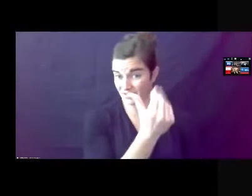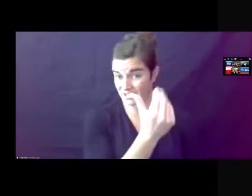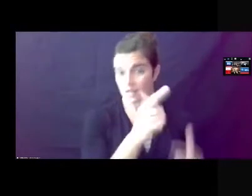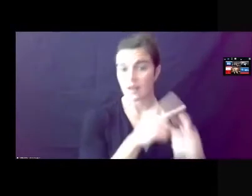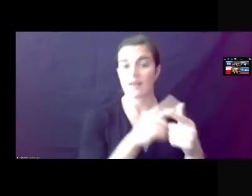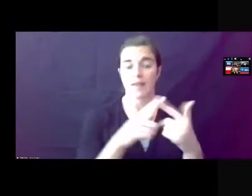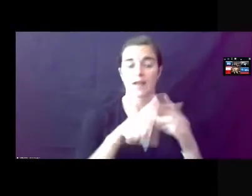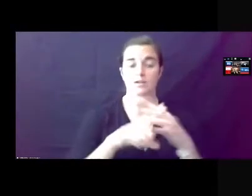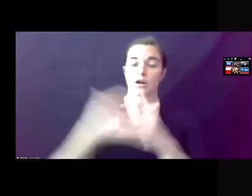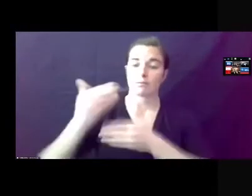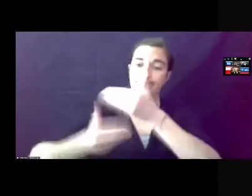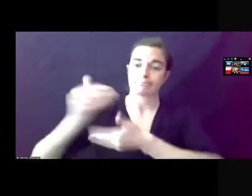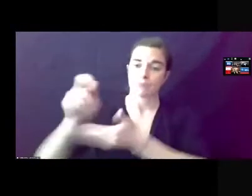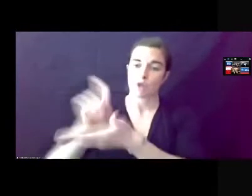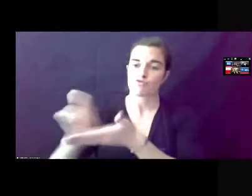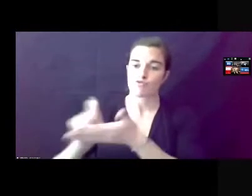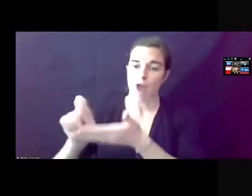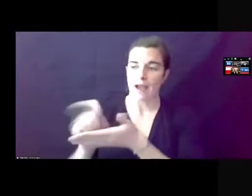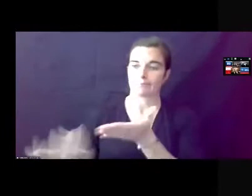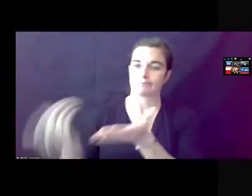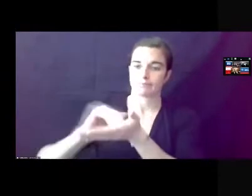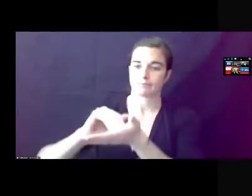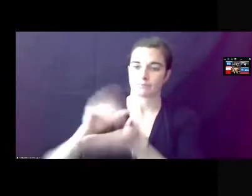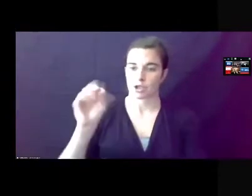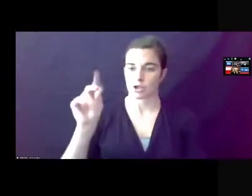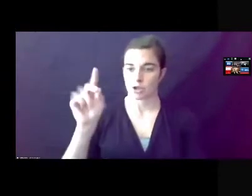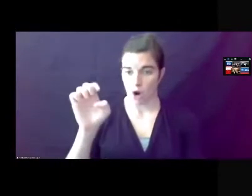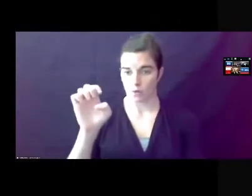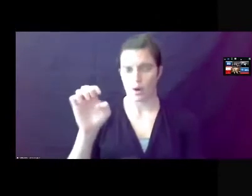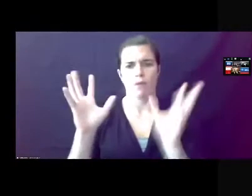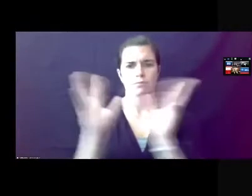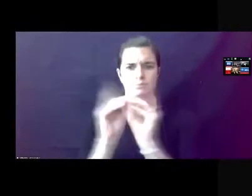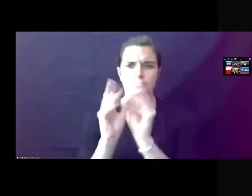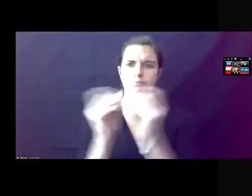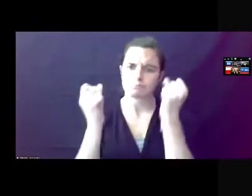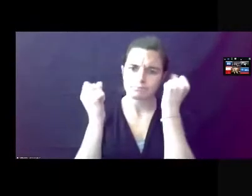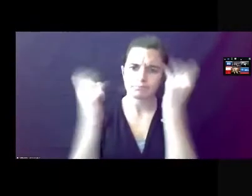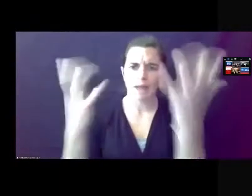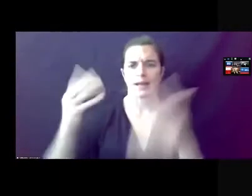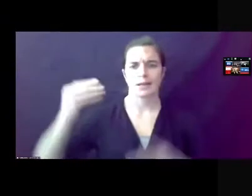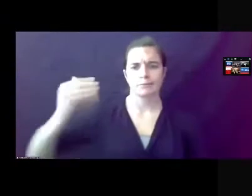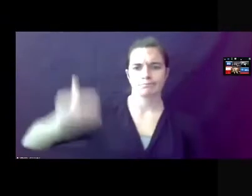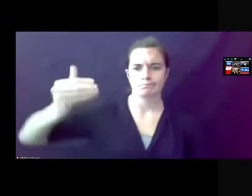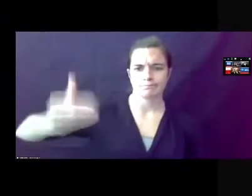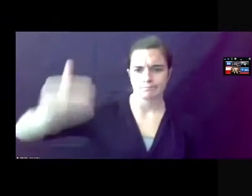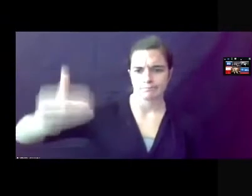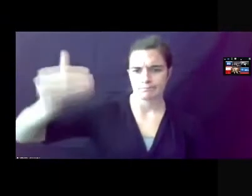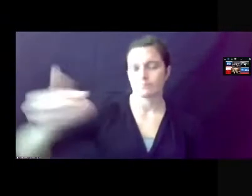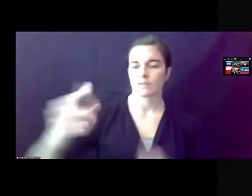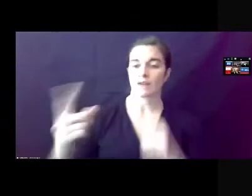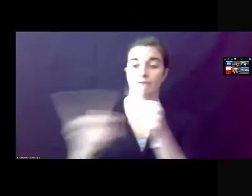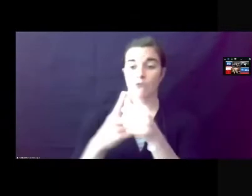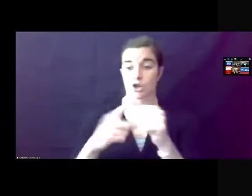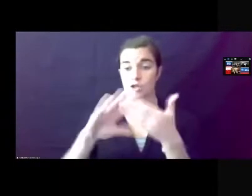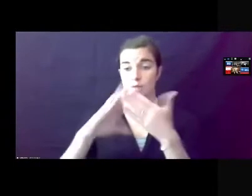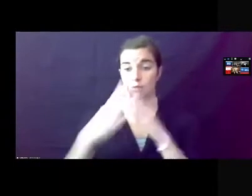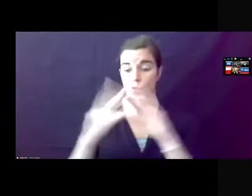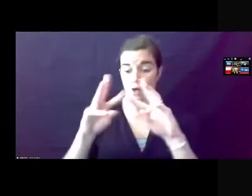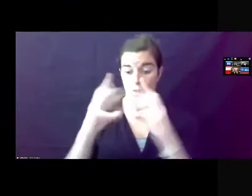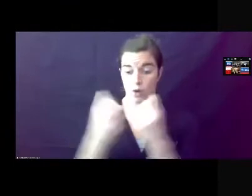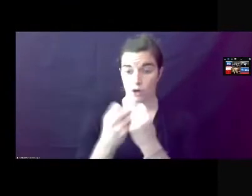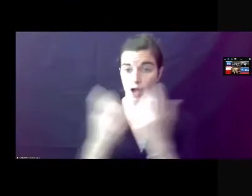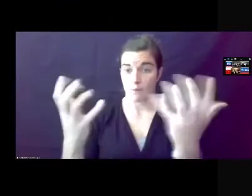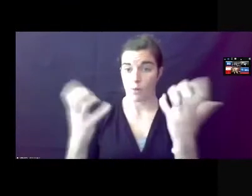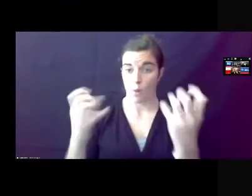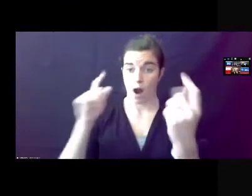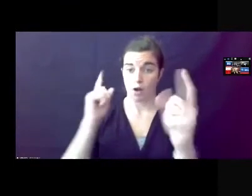to rewrite the code. We had numerous public meetings at various stages of the project. The first was a community workshop to obtain input on what the goals